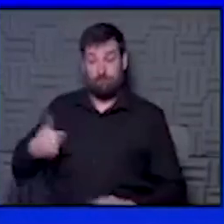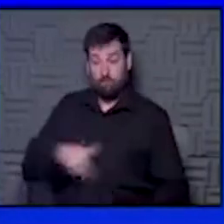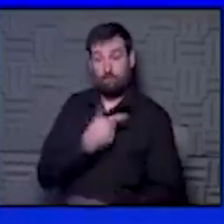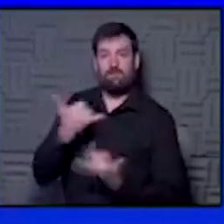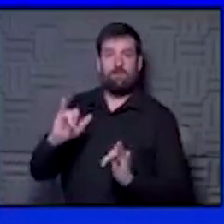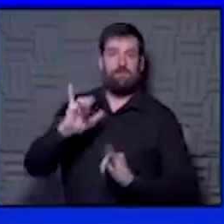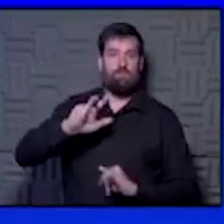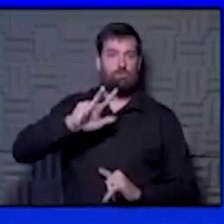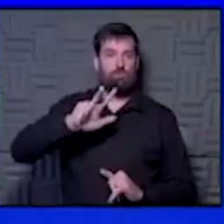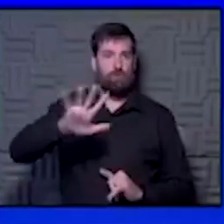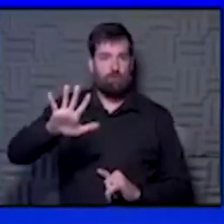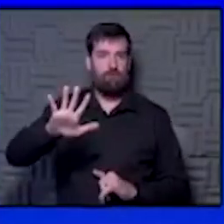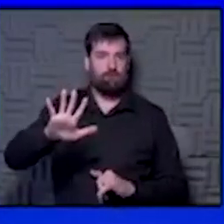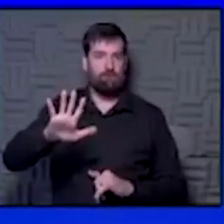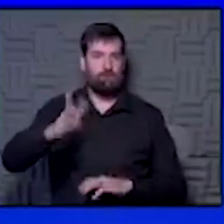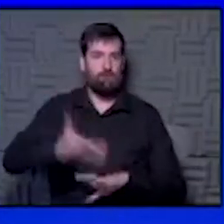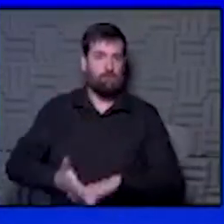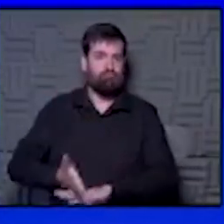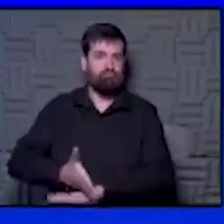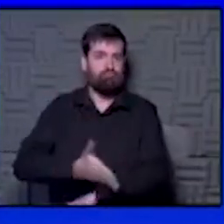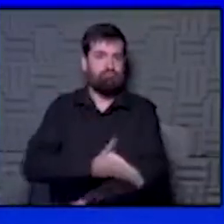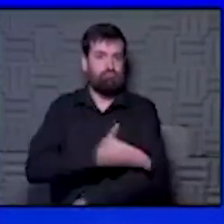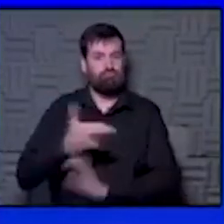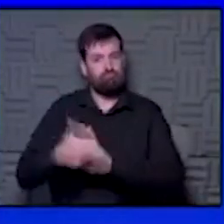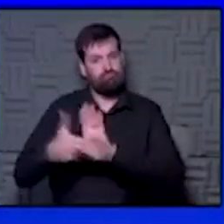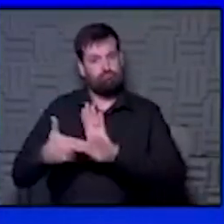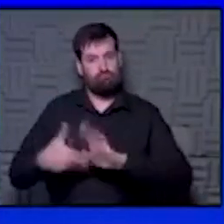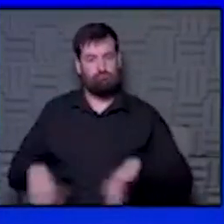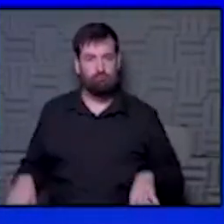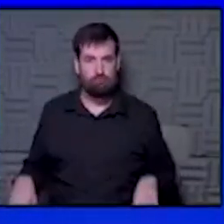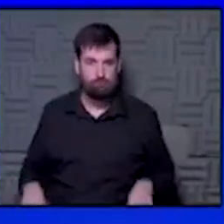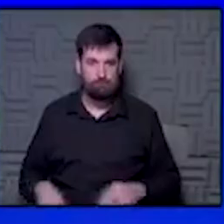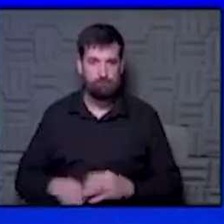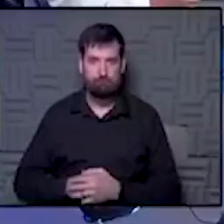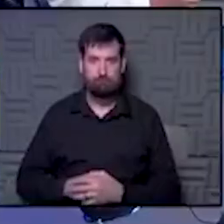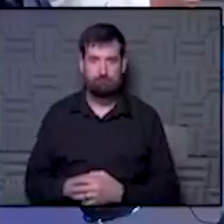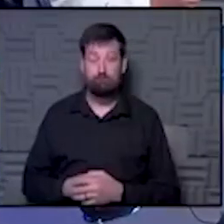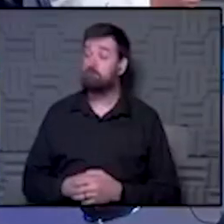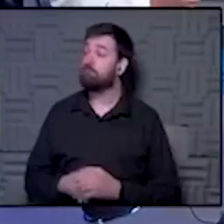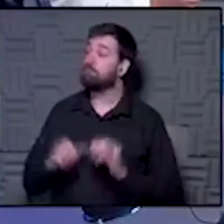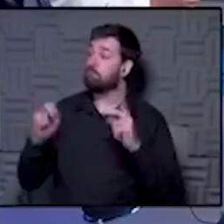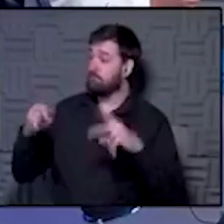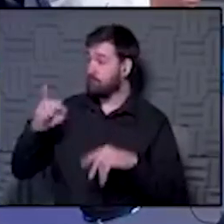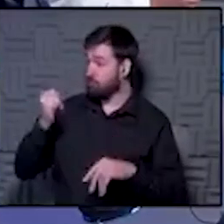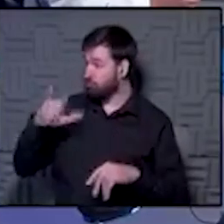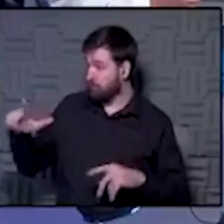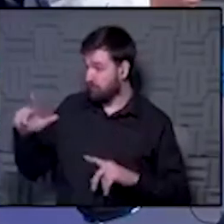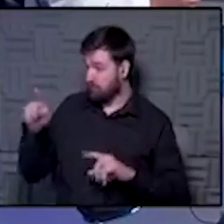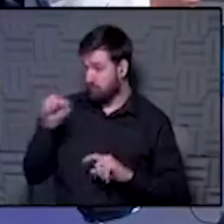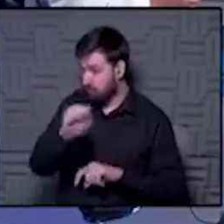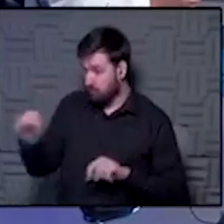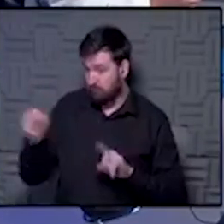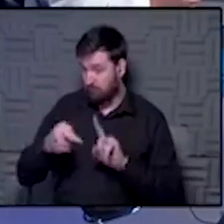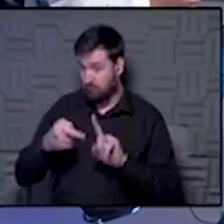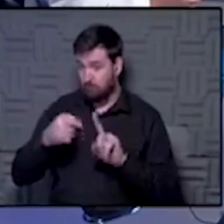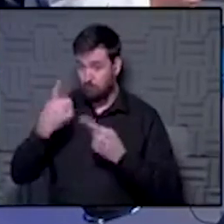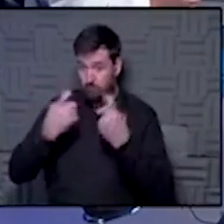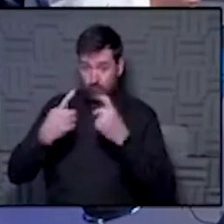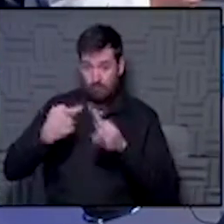have 35 patients in that recovery status as well. All right. So Jill, are there questions out there from media?